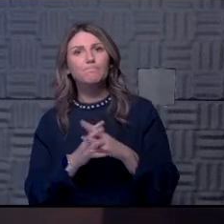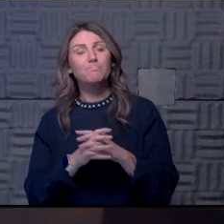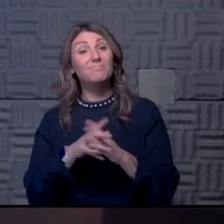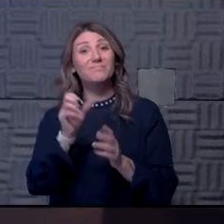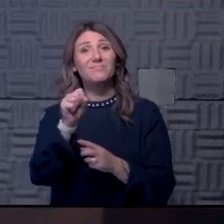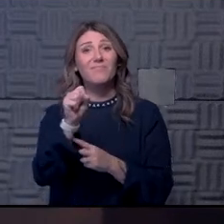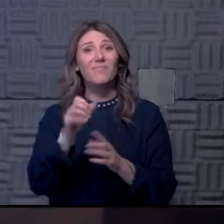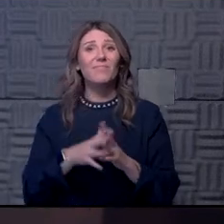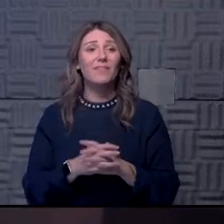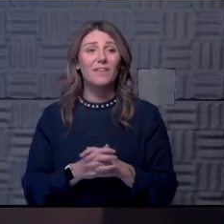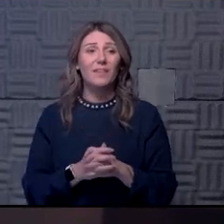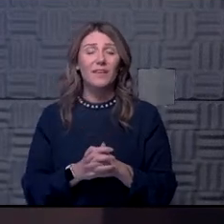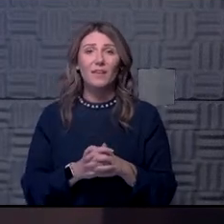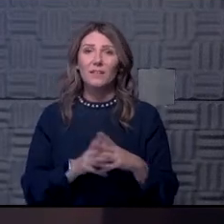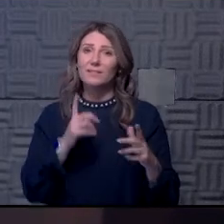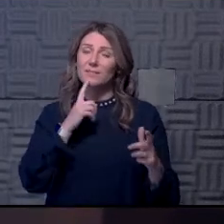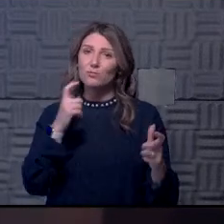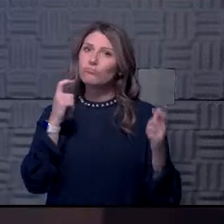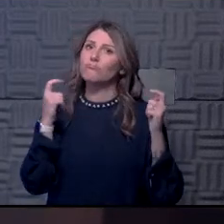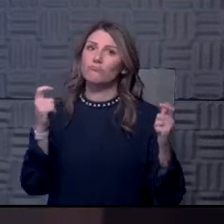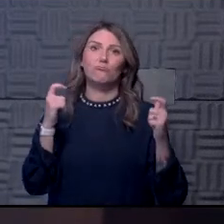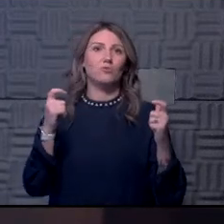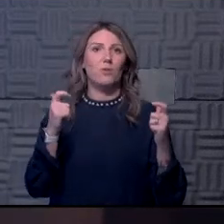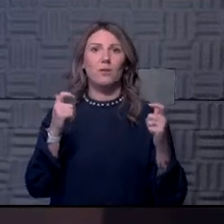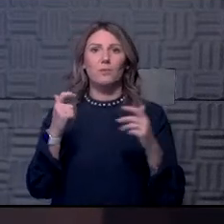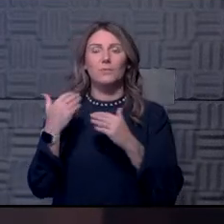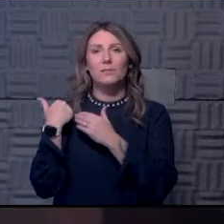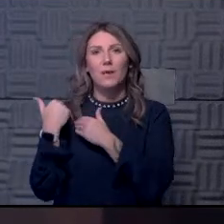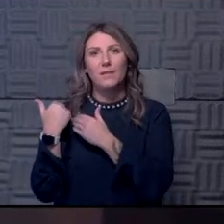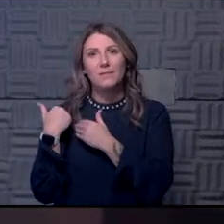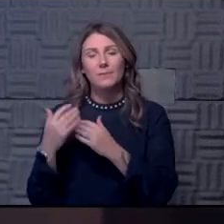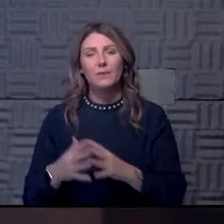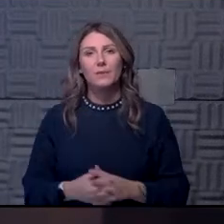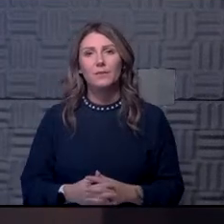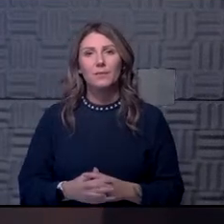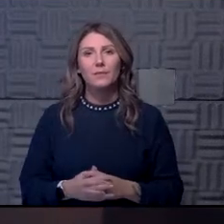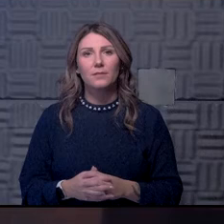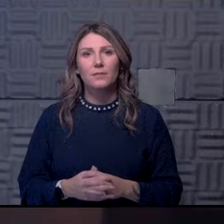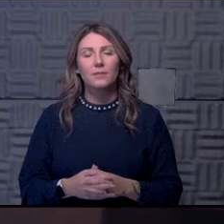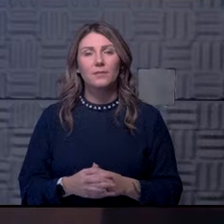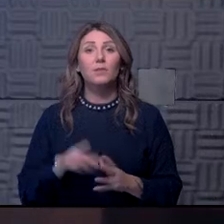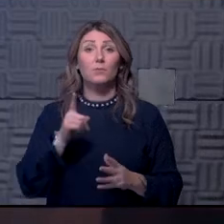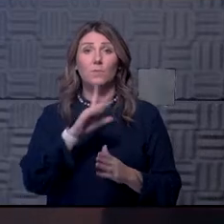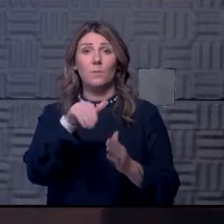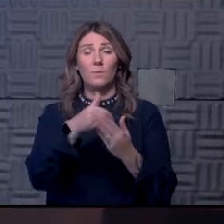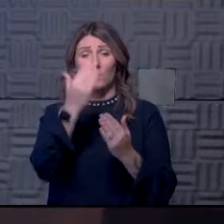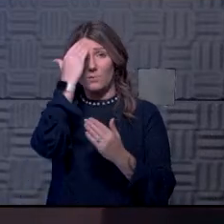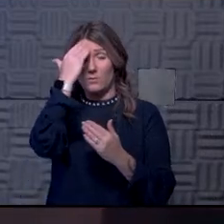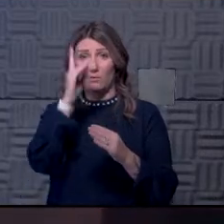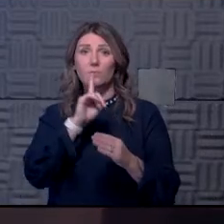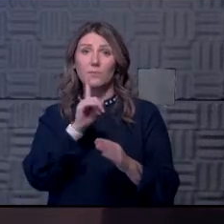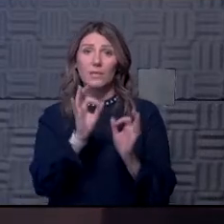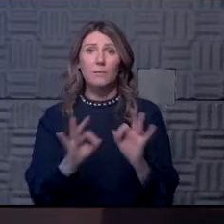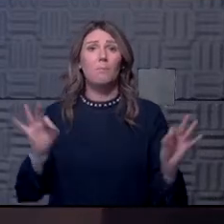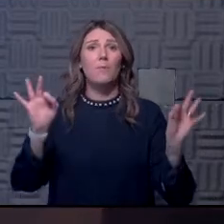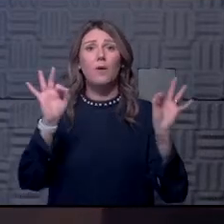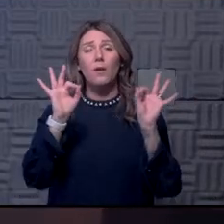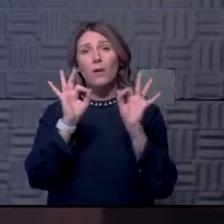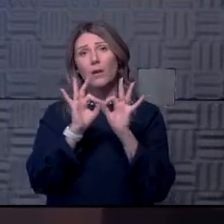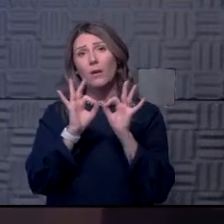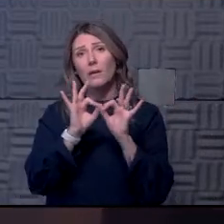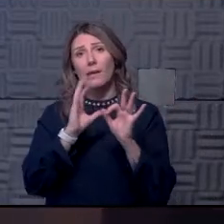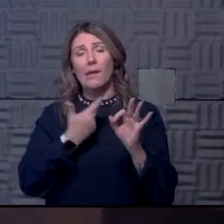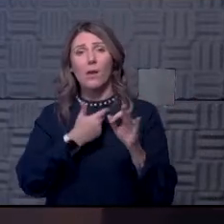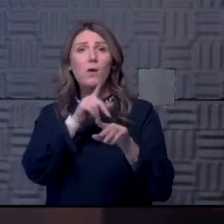yeah, it's a, it's a huge undertaking. We've been, as all of you know, is very important, um, in our